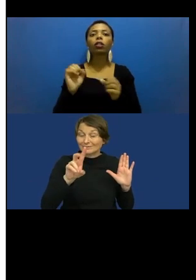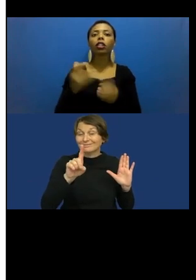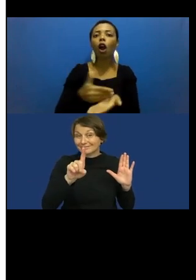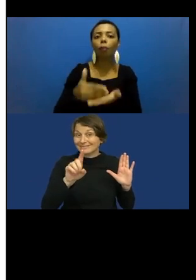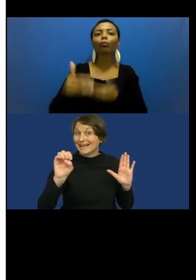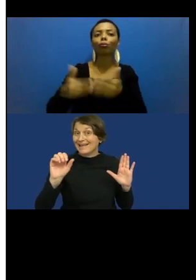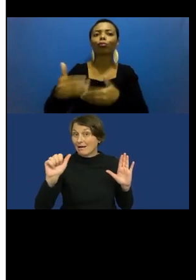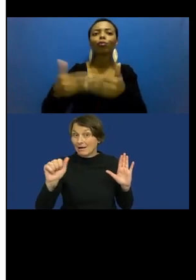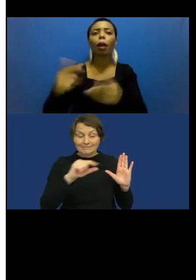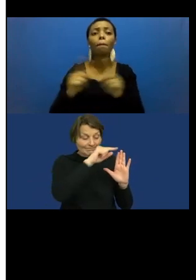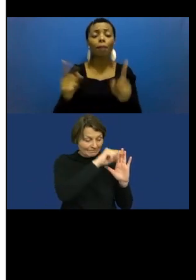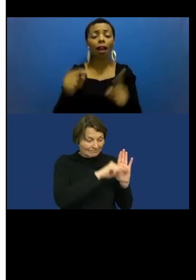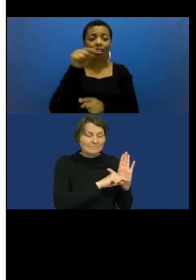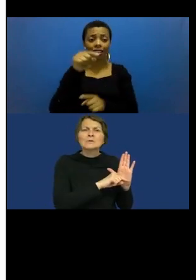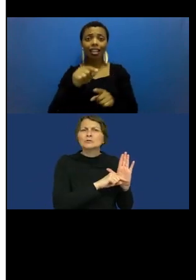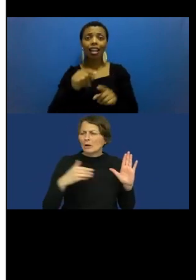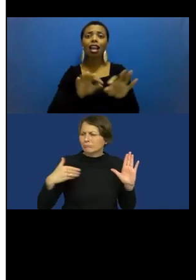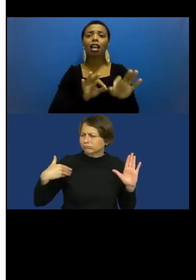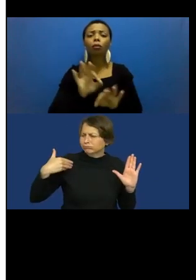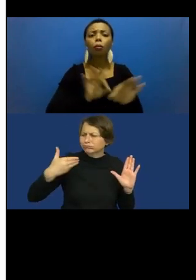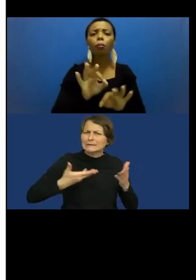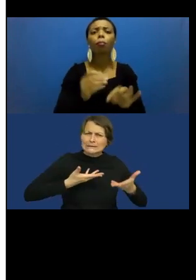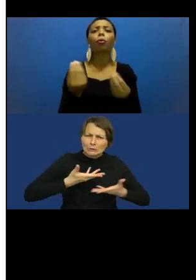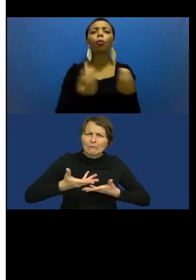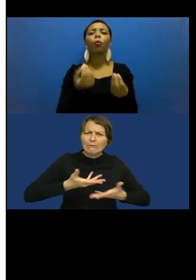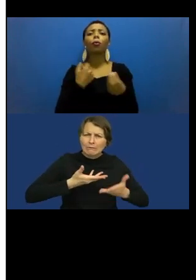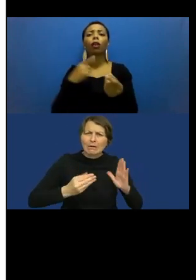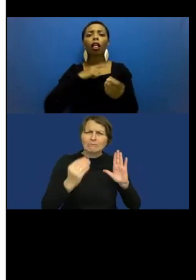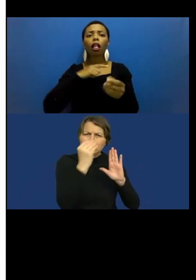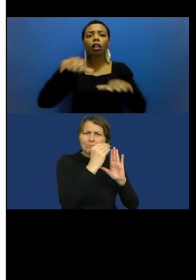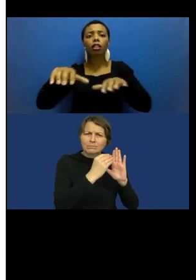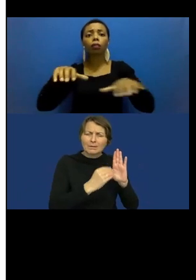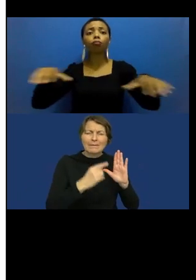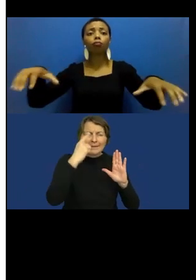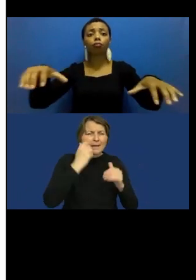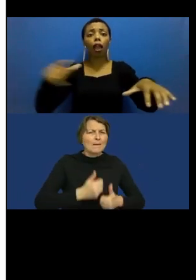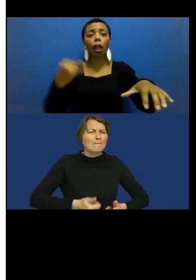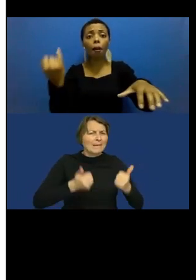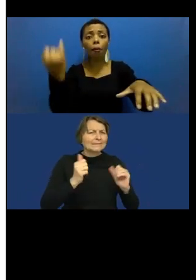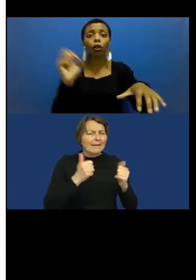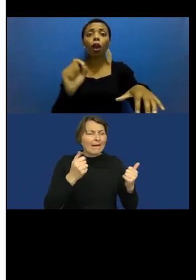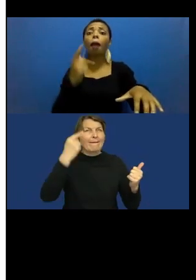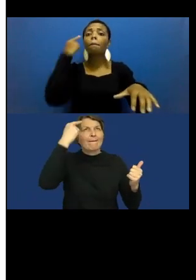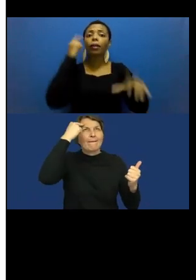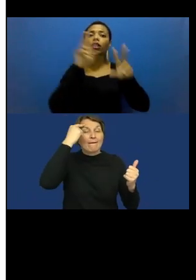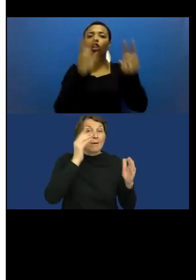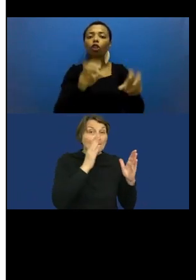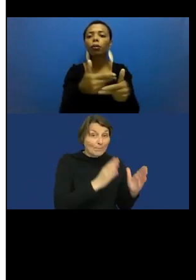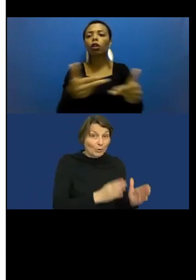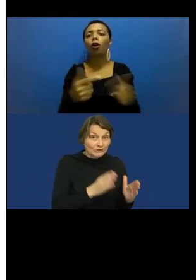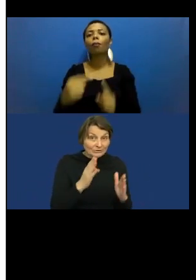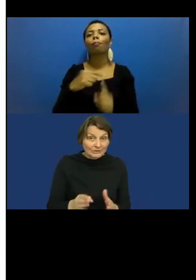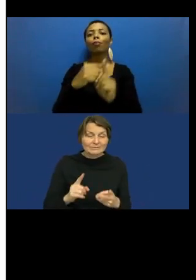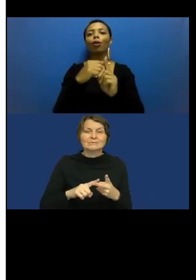approach and sectoral approach, as well as keeping a human in the loop, are all positive aspects. They may provide